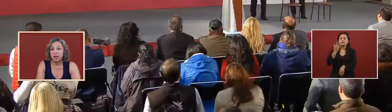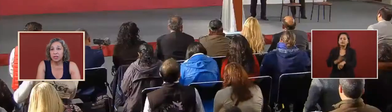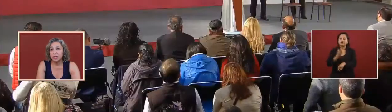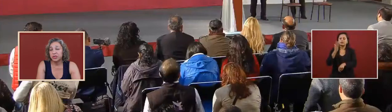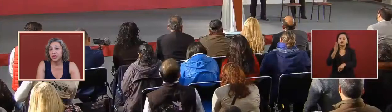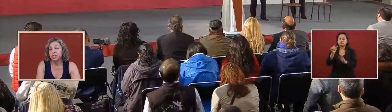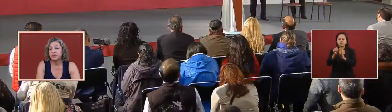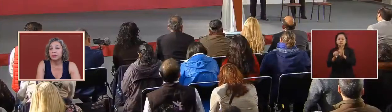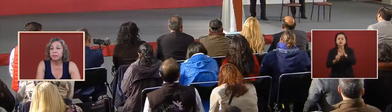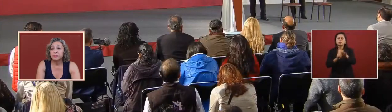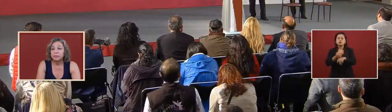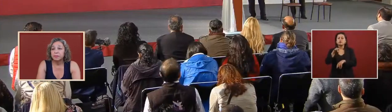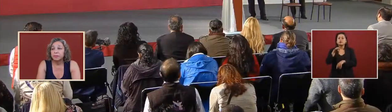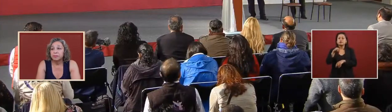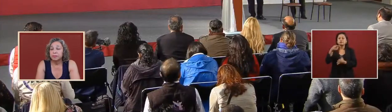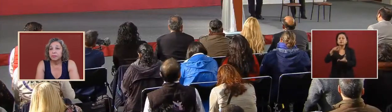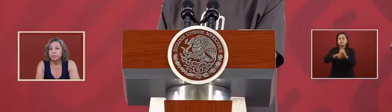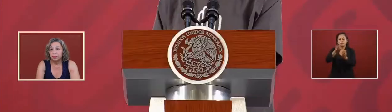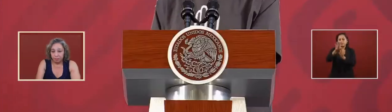of the constitution